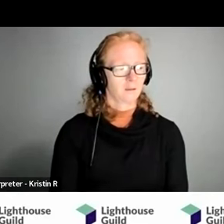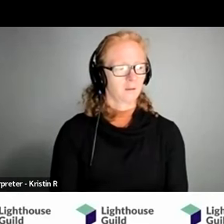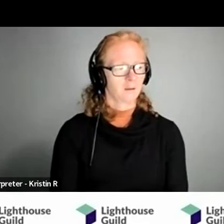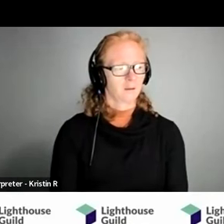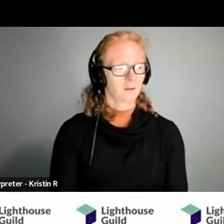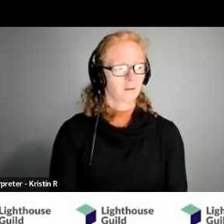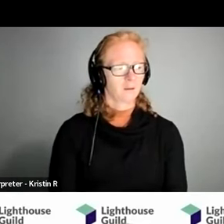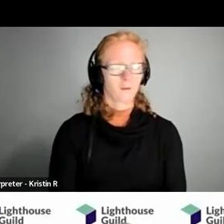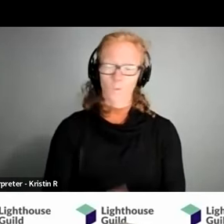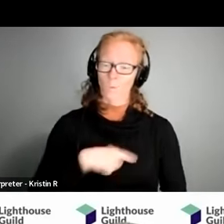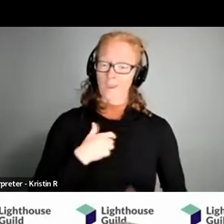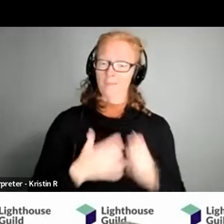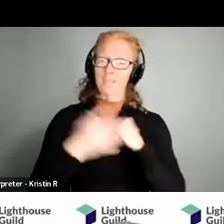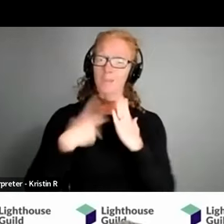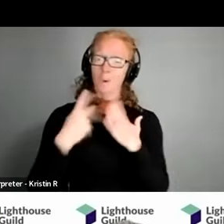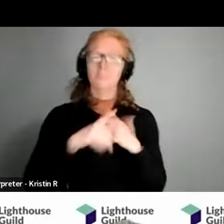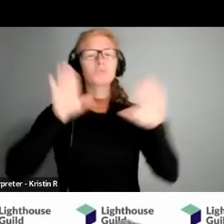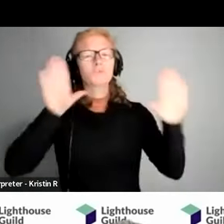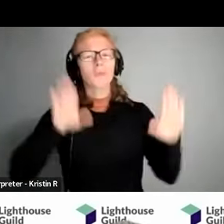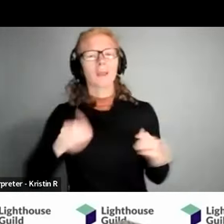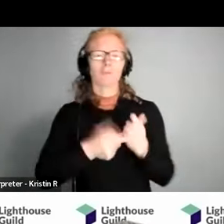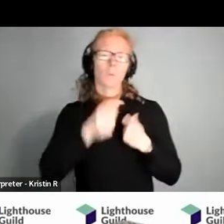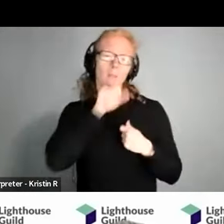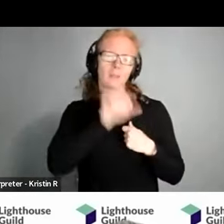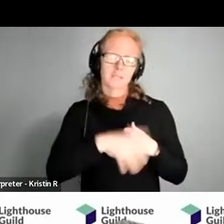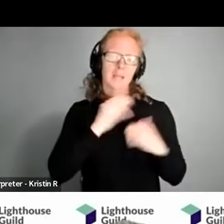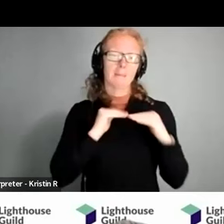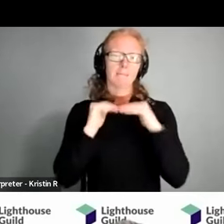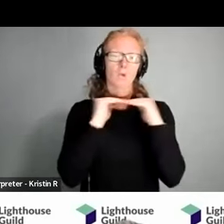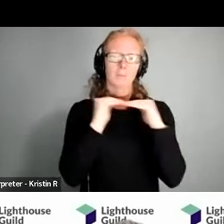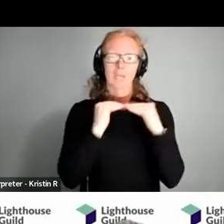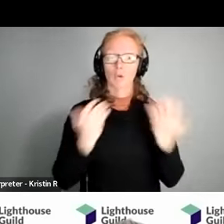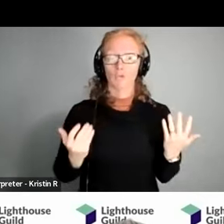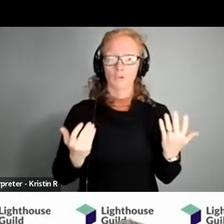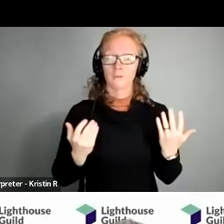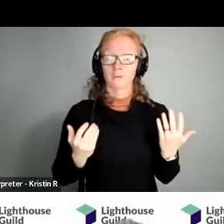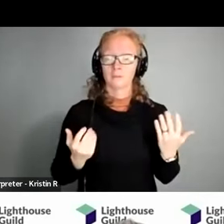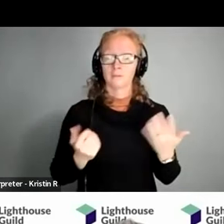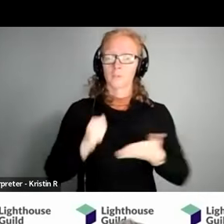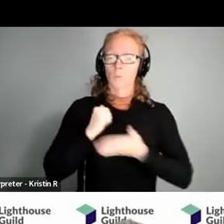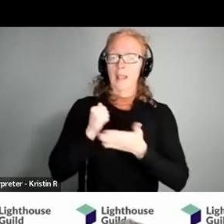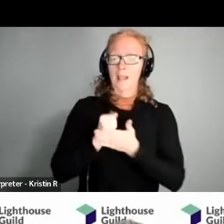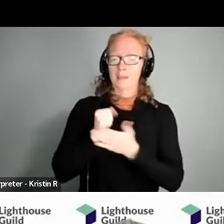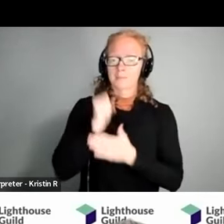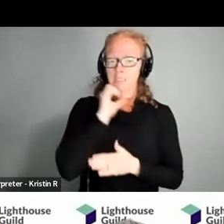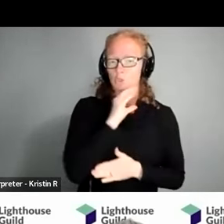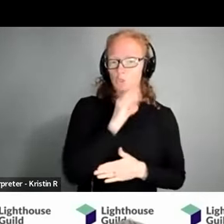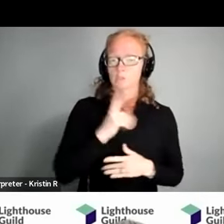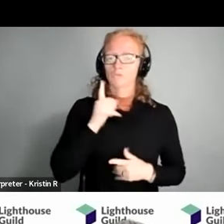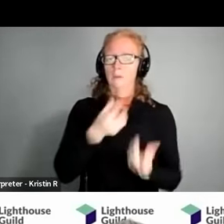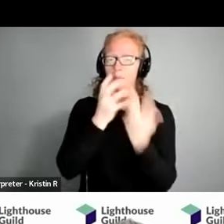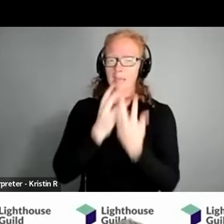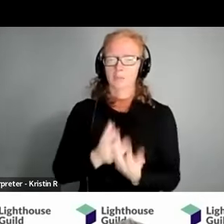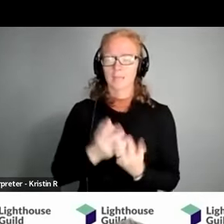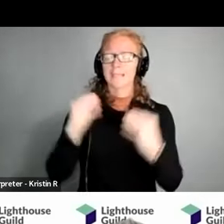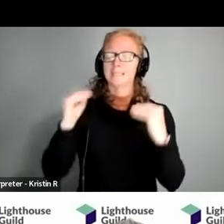love that uh because it's really peer-to-peer as well uh it's getting the youth to help seniors and try to match that up and and